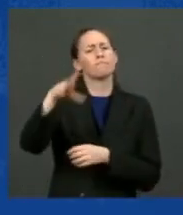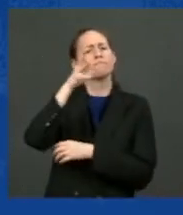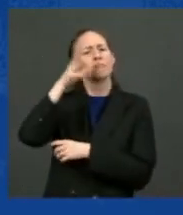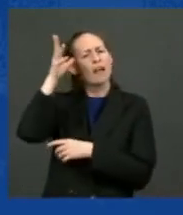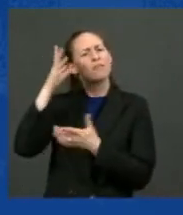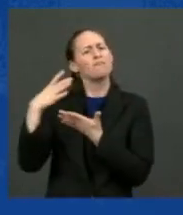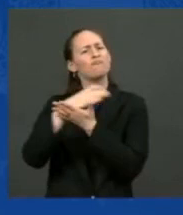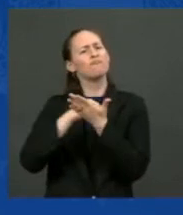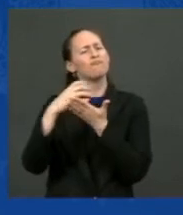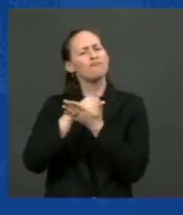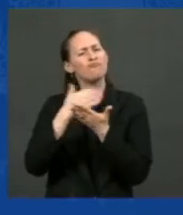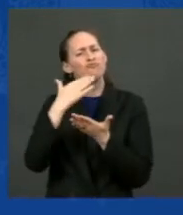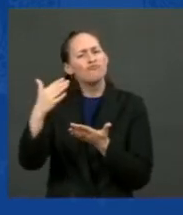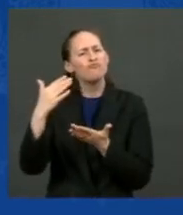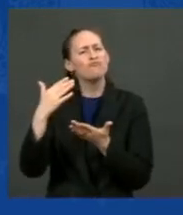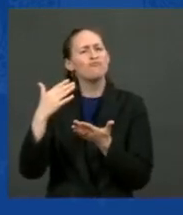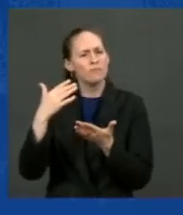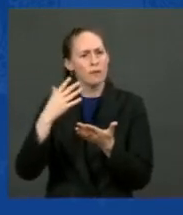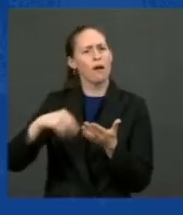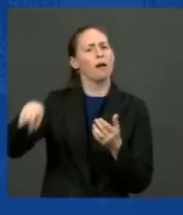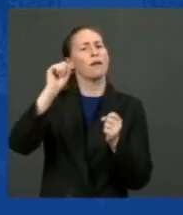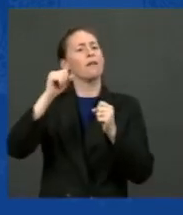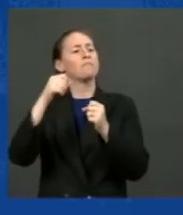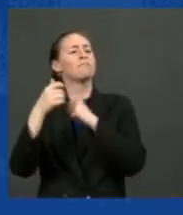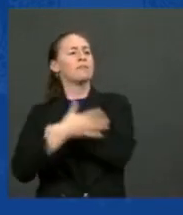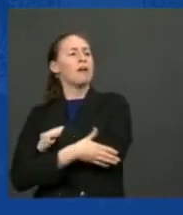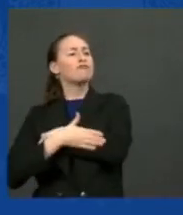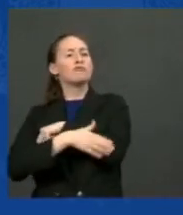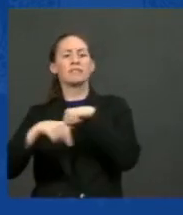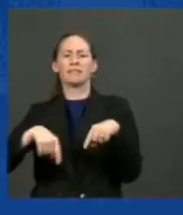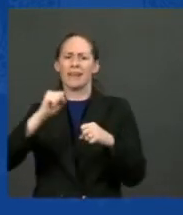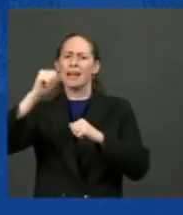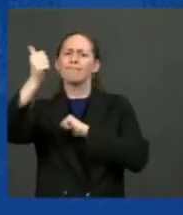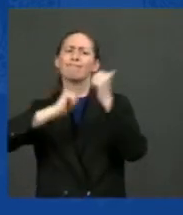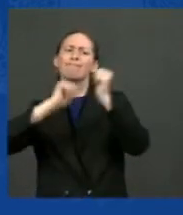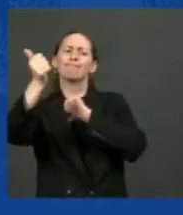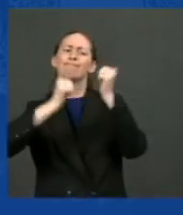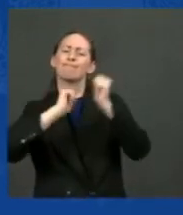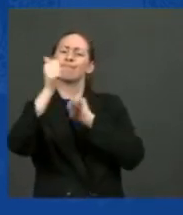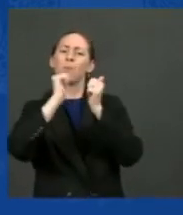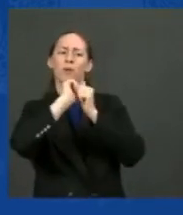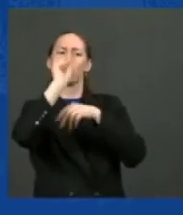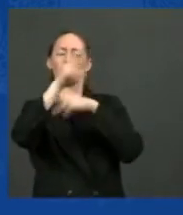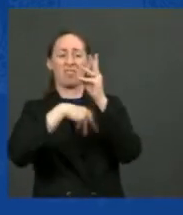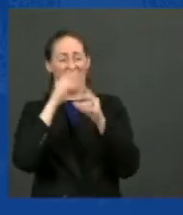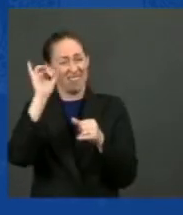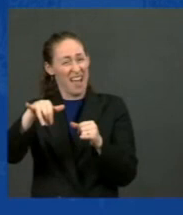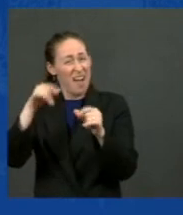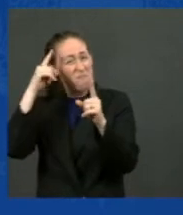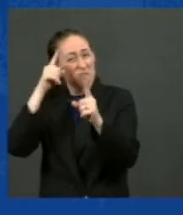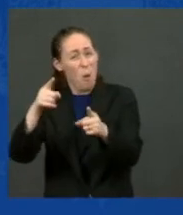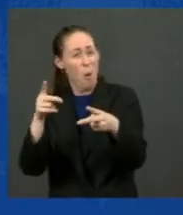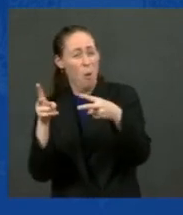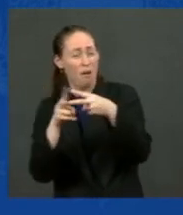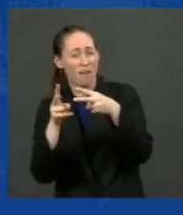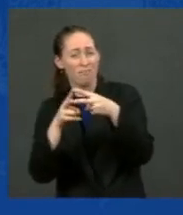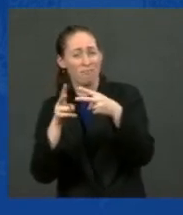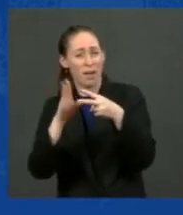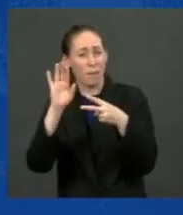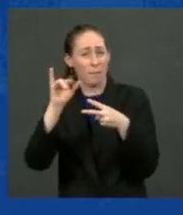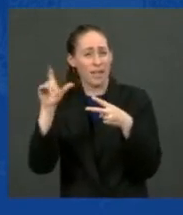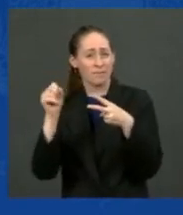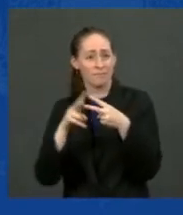also positioning our country to compete in the world. That's what these bills are all about. If you want proof, just come to this training